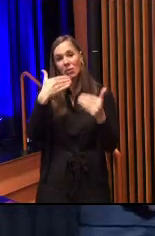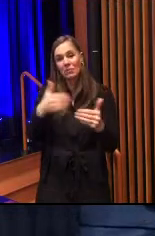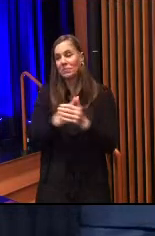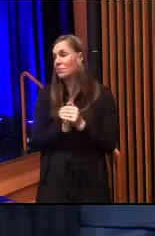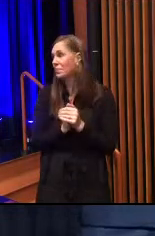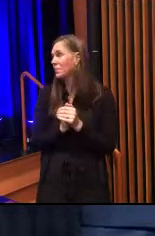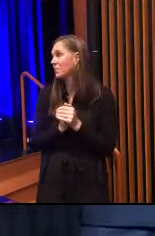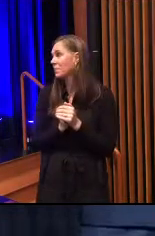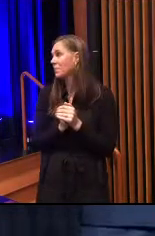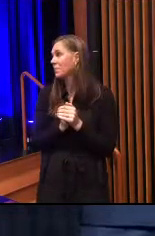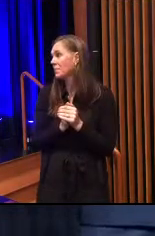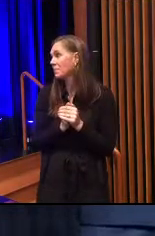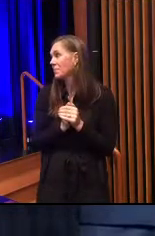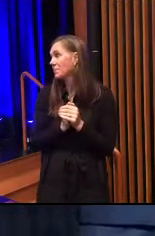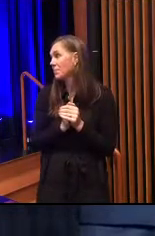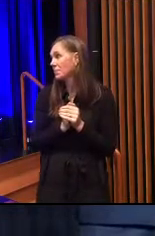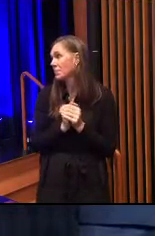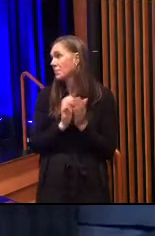Thank